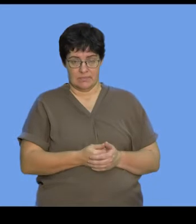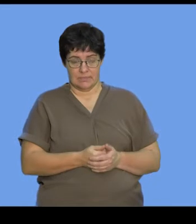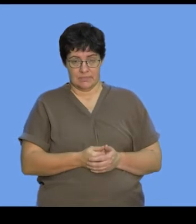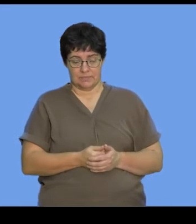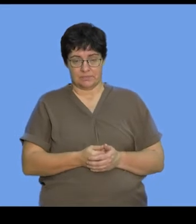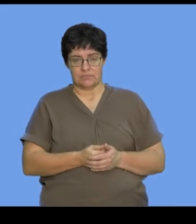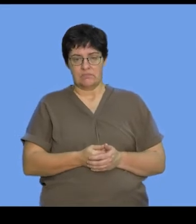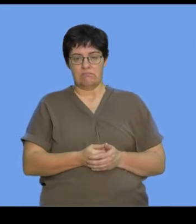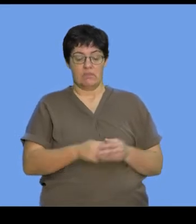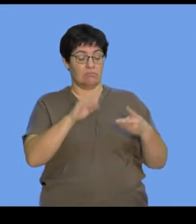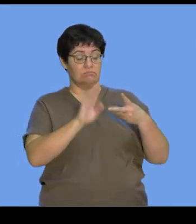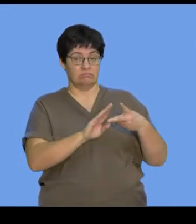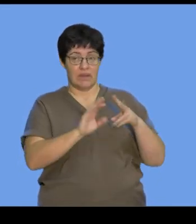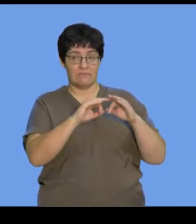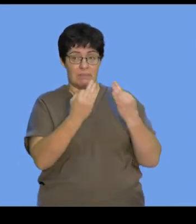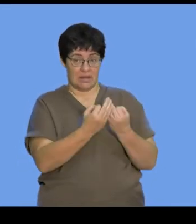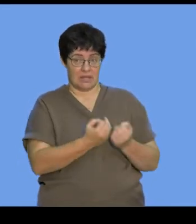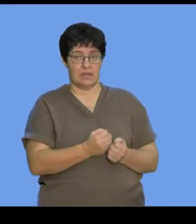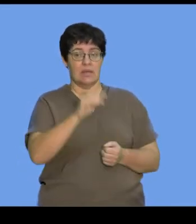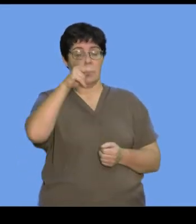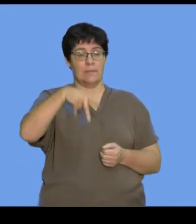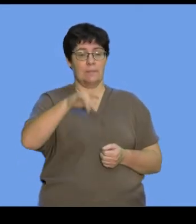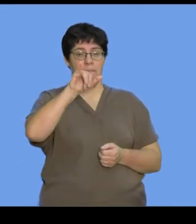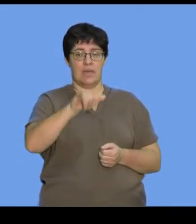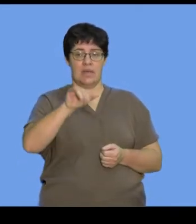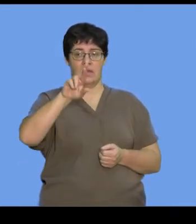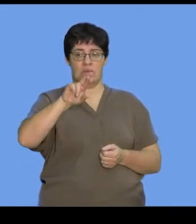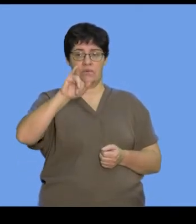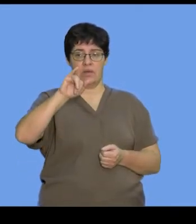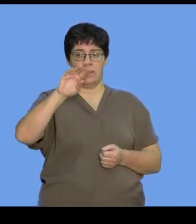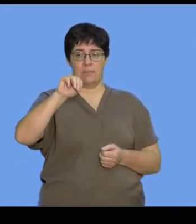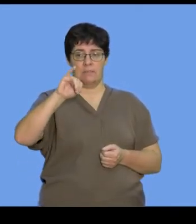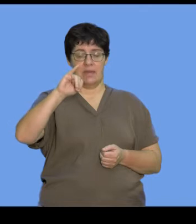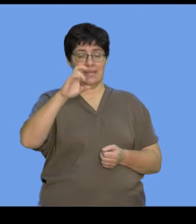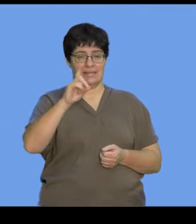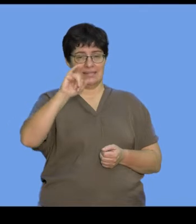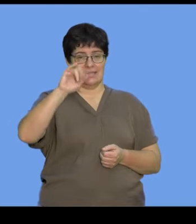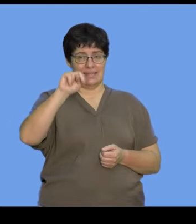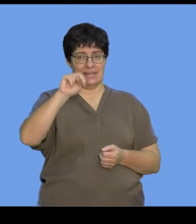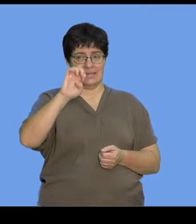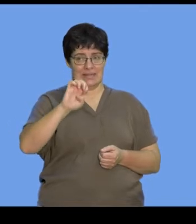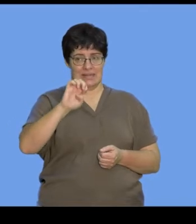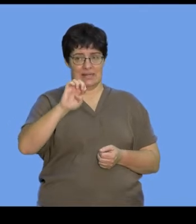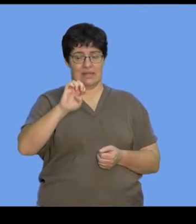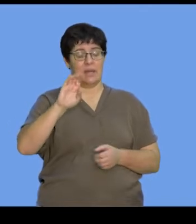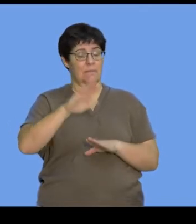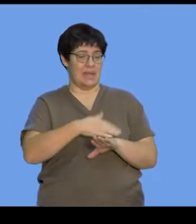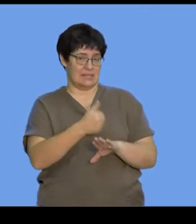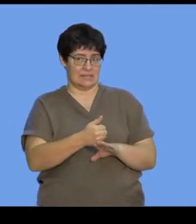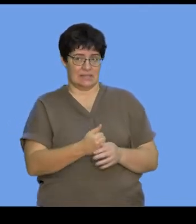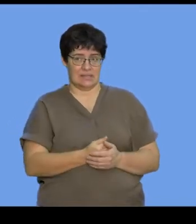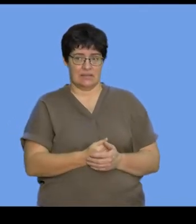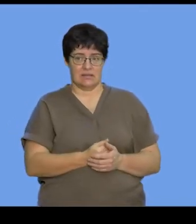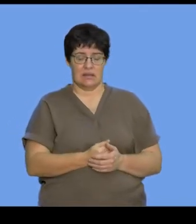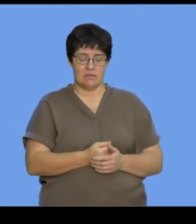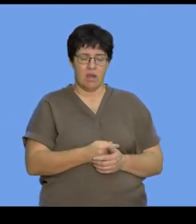The other family that we refer to are your pyrimidine bases. And I often try and focus on the Y in pyrimidine. And that